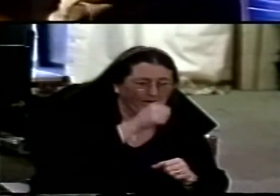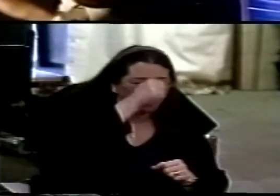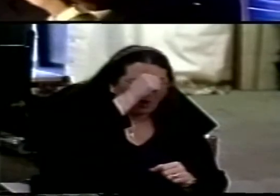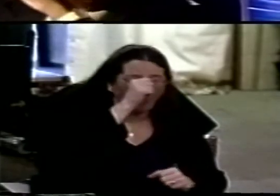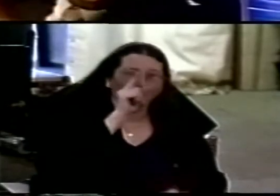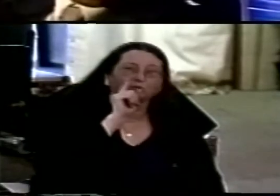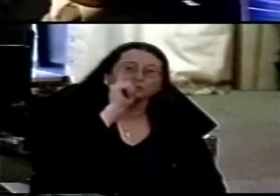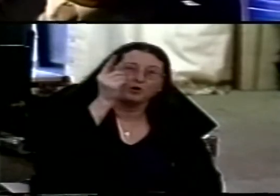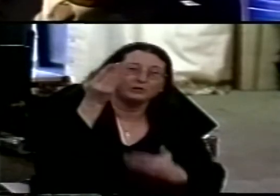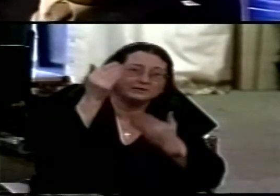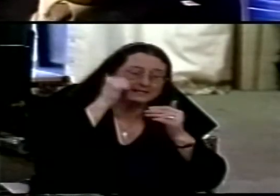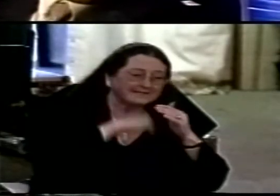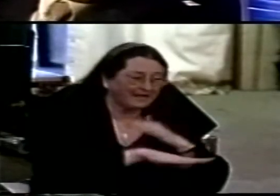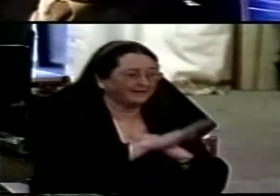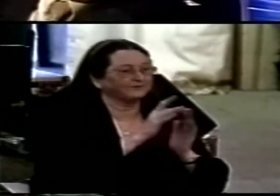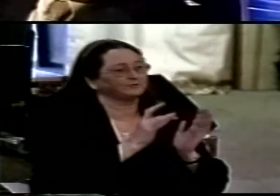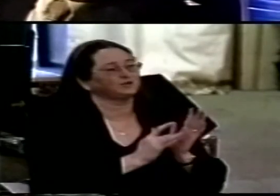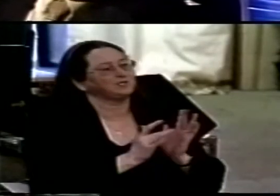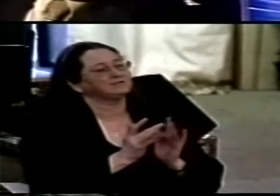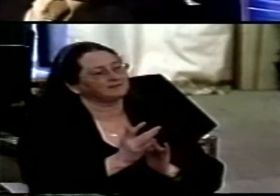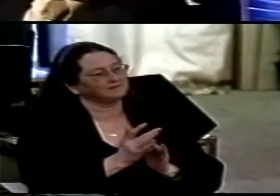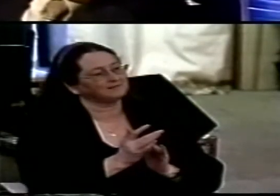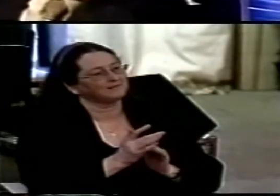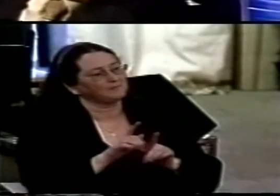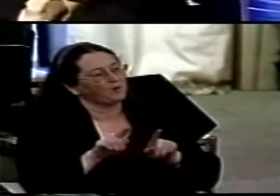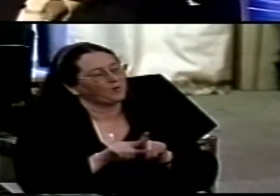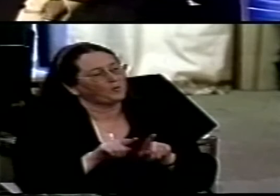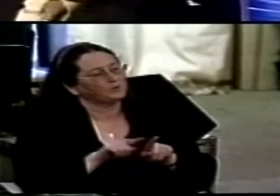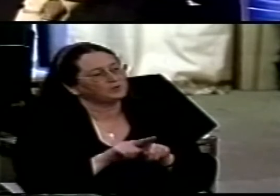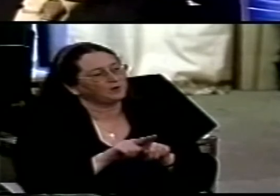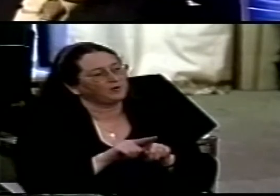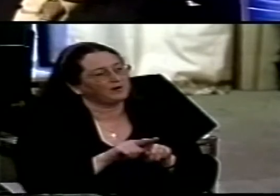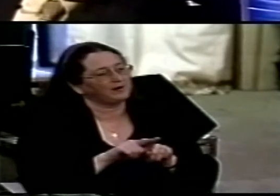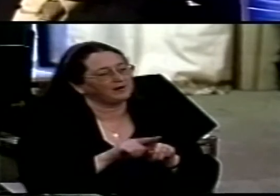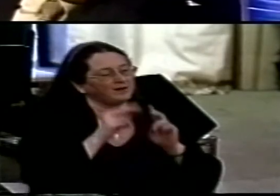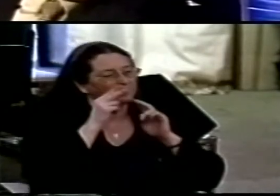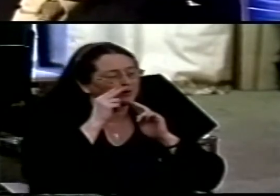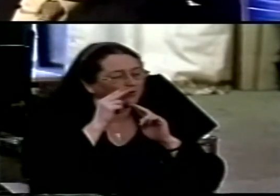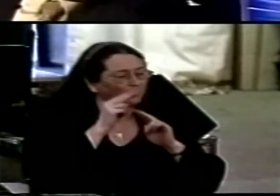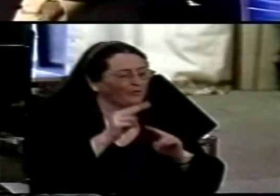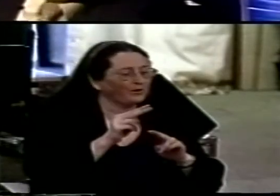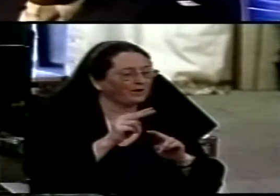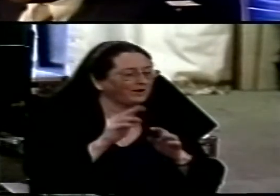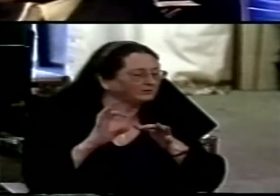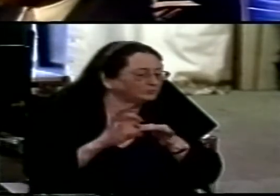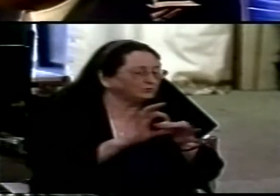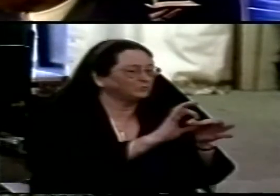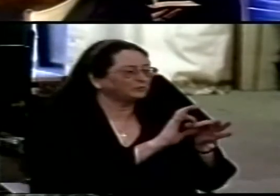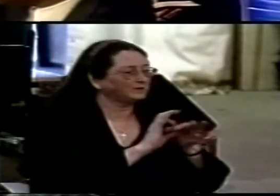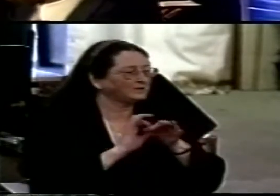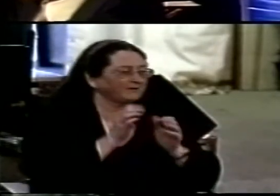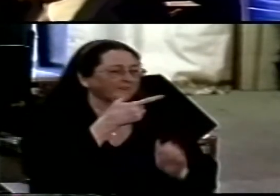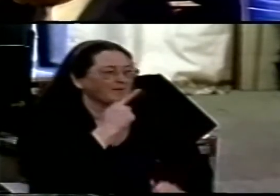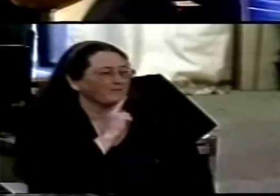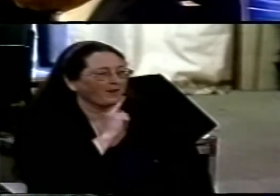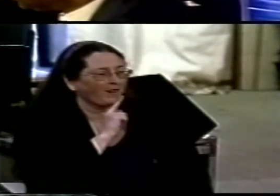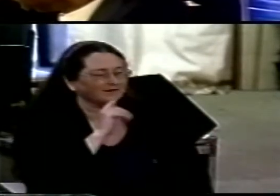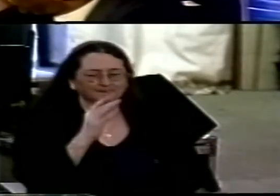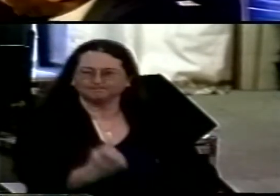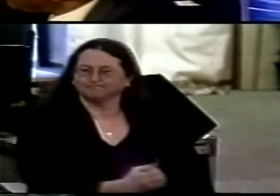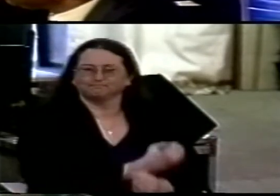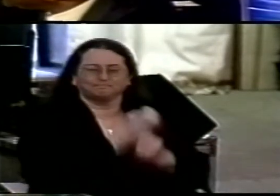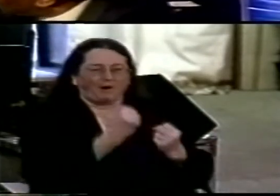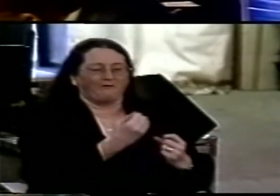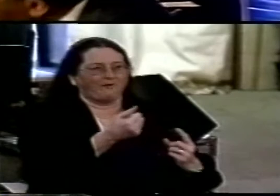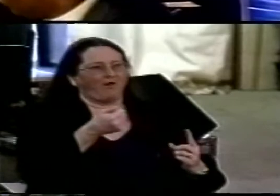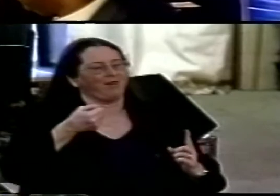sent Jesus but also as they look in upon our unity there will be something so powerfully